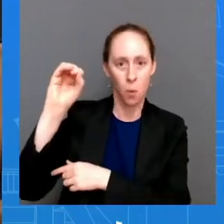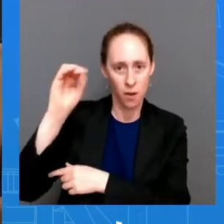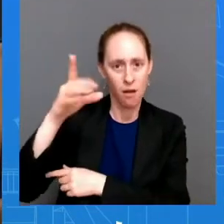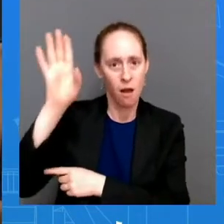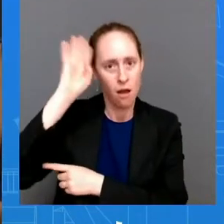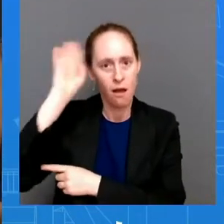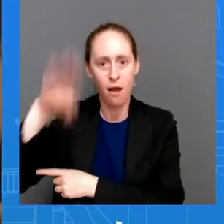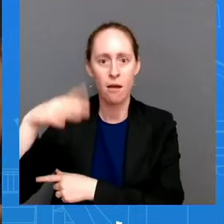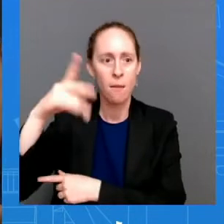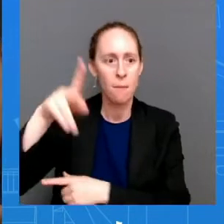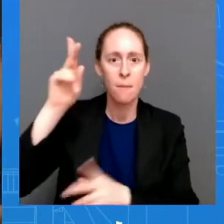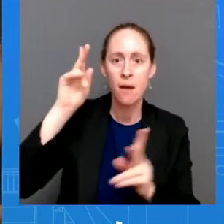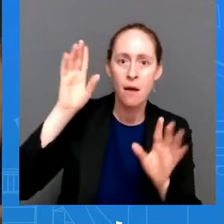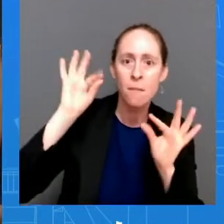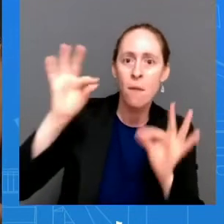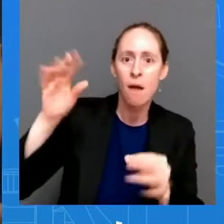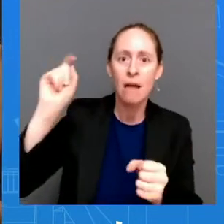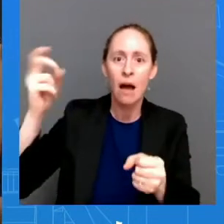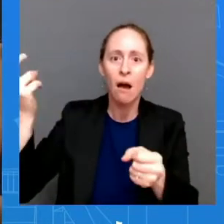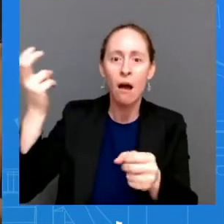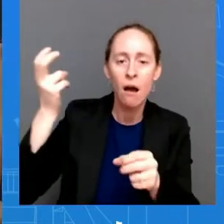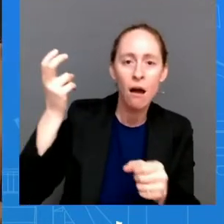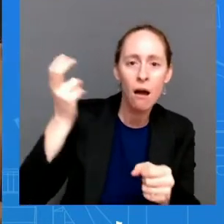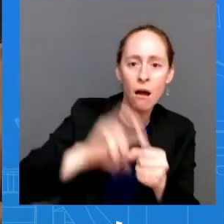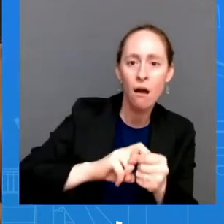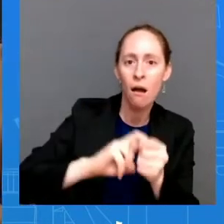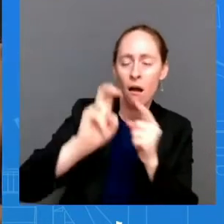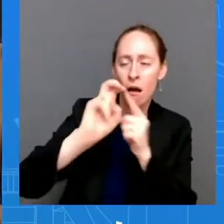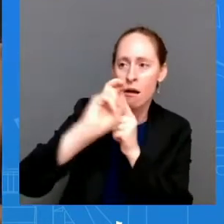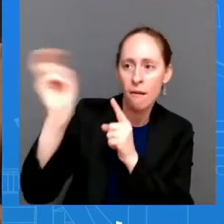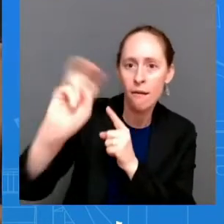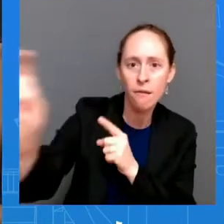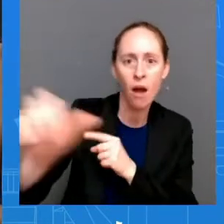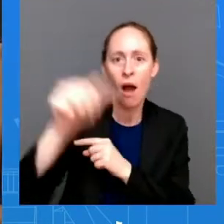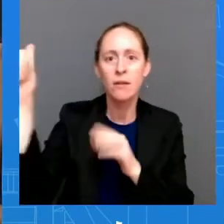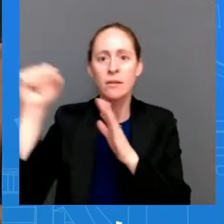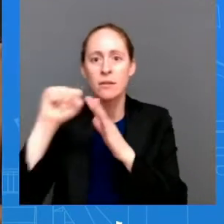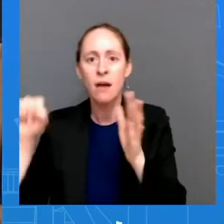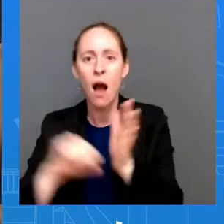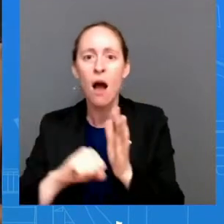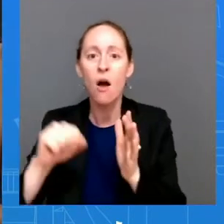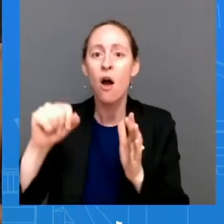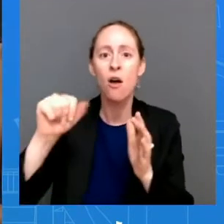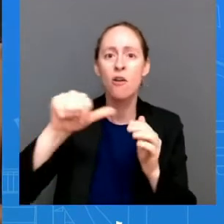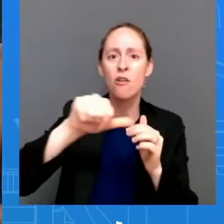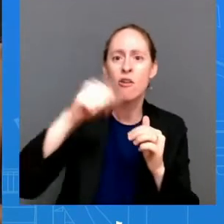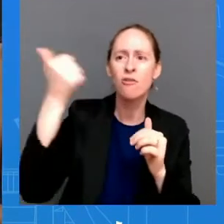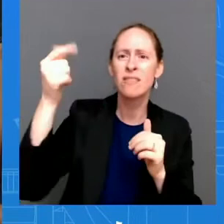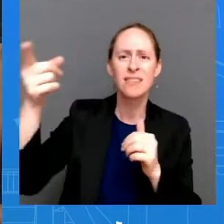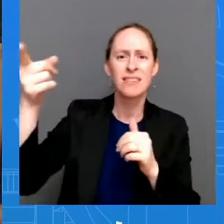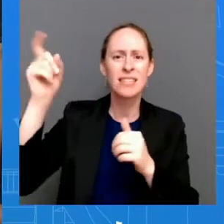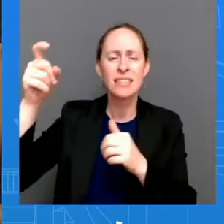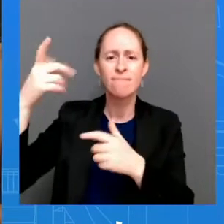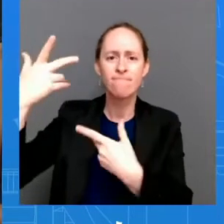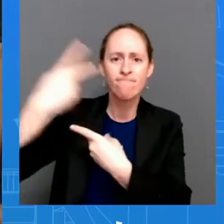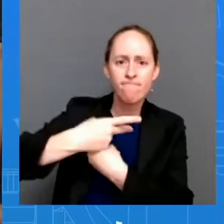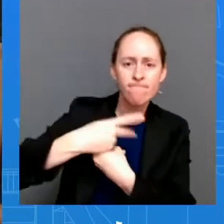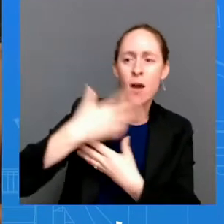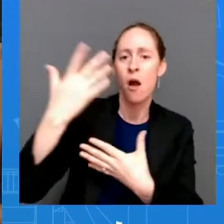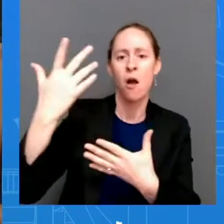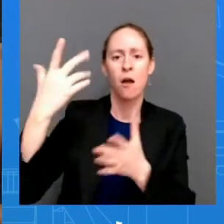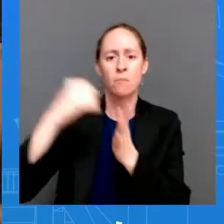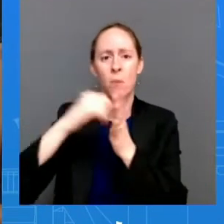they're living in now, to get abortion services, other health care services. I think that's an idea that you all have been obviously talking about since